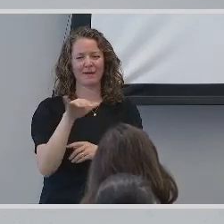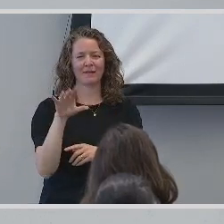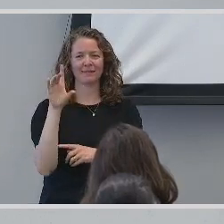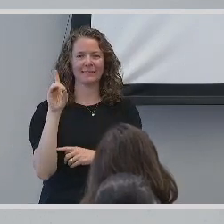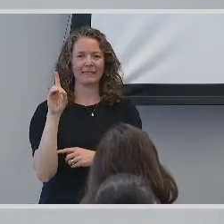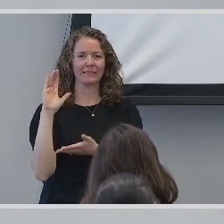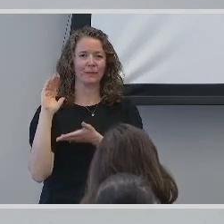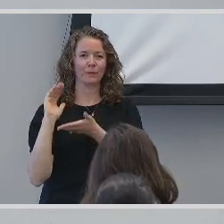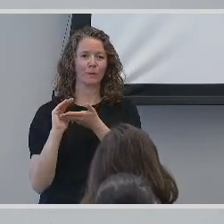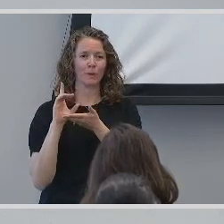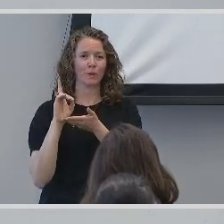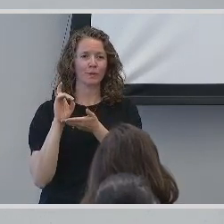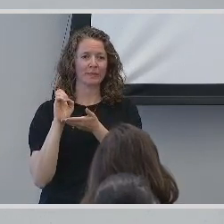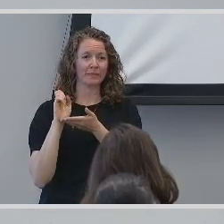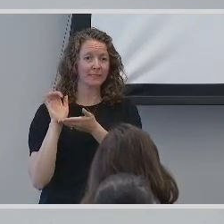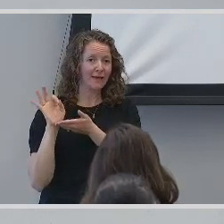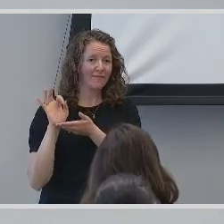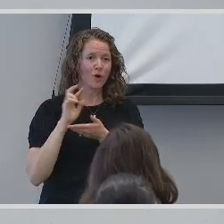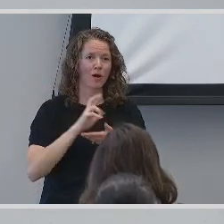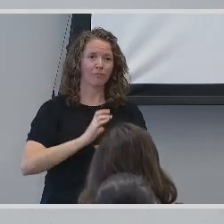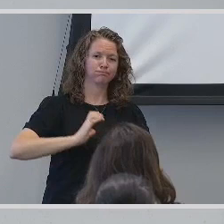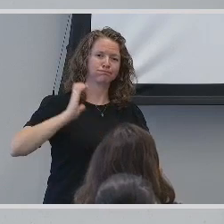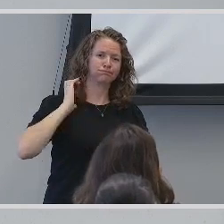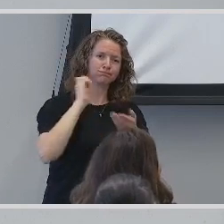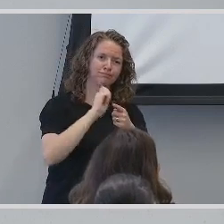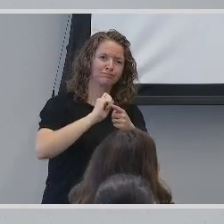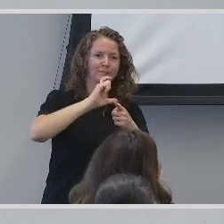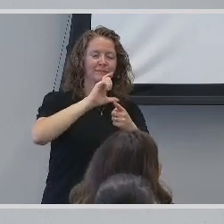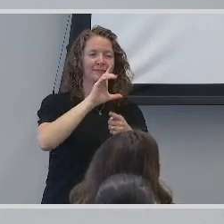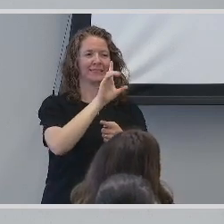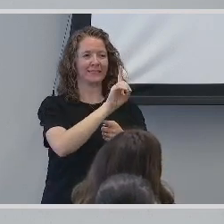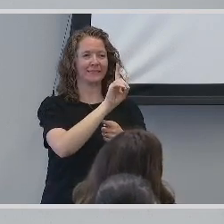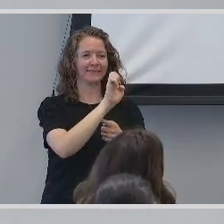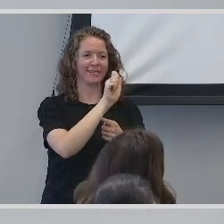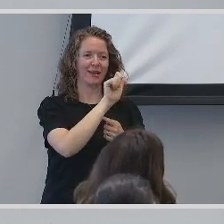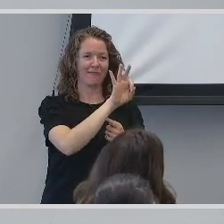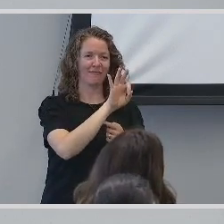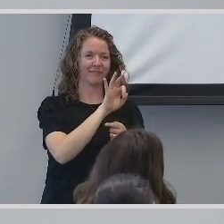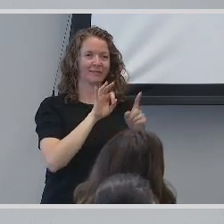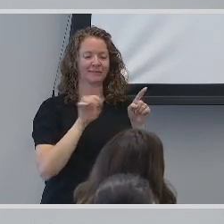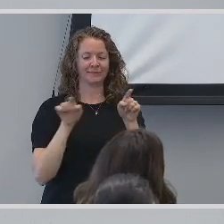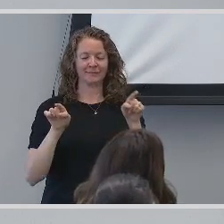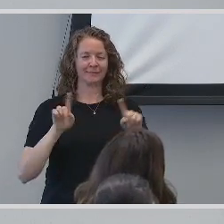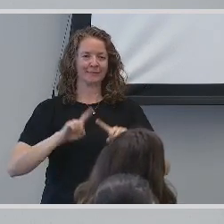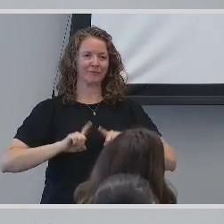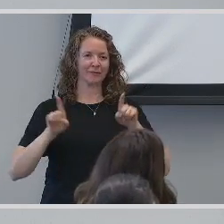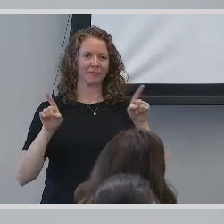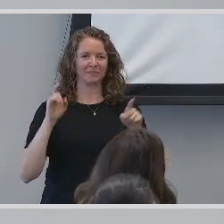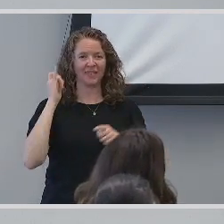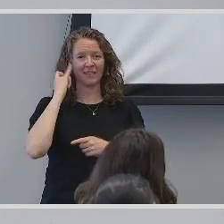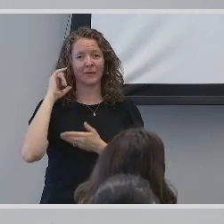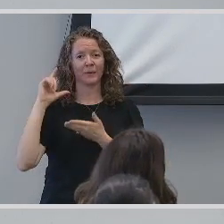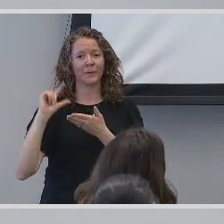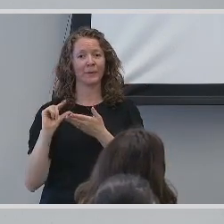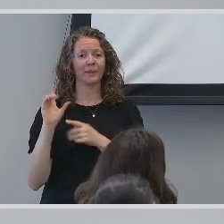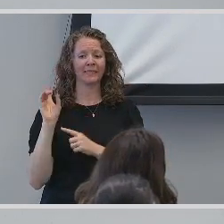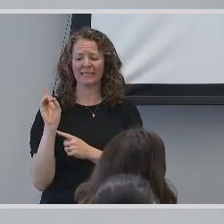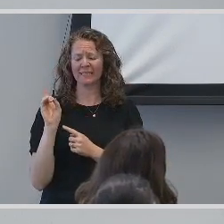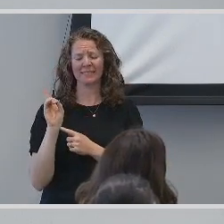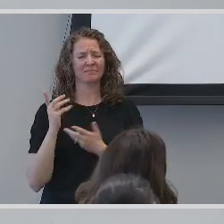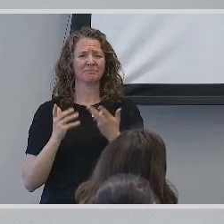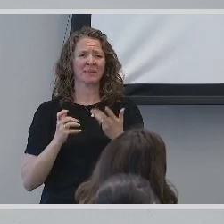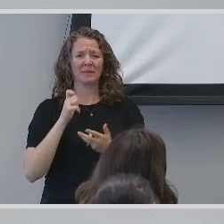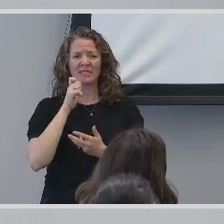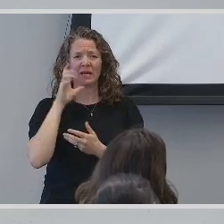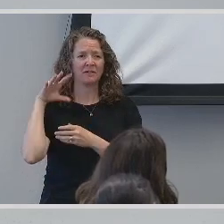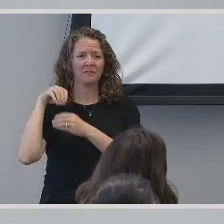uppercase deaf indicates one's identity. If you encounter someone who types lowercase deaf, they may not be part of